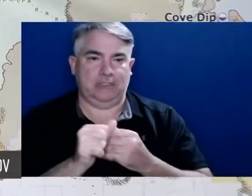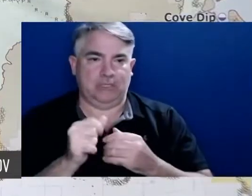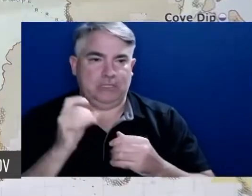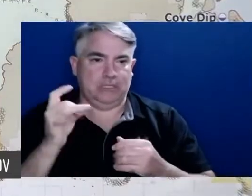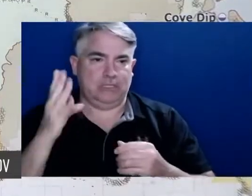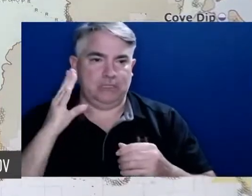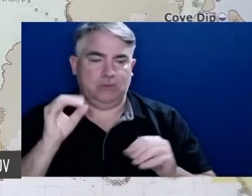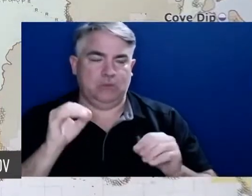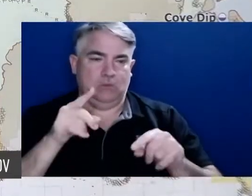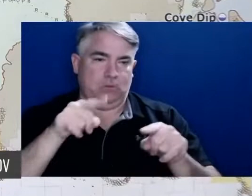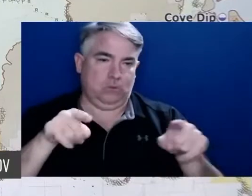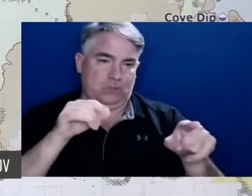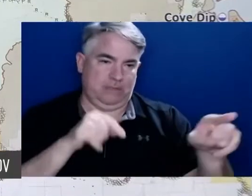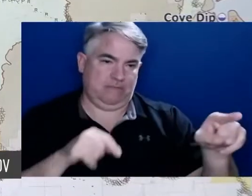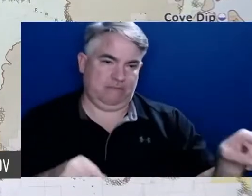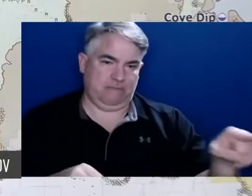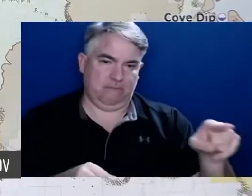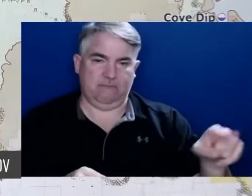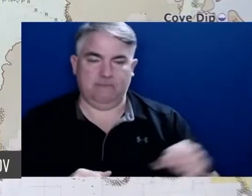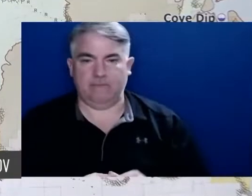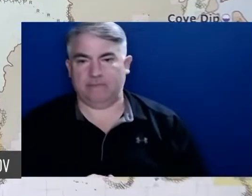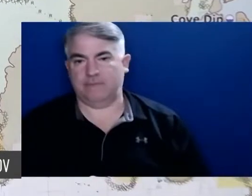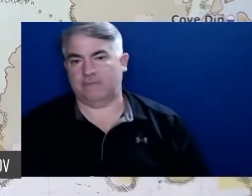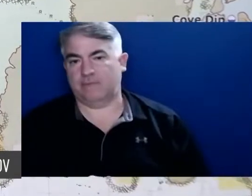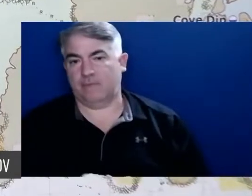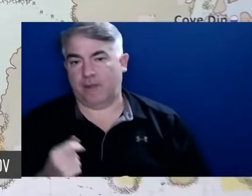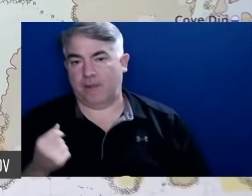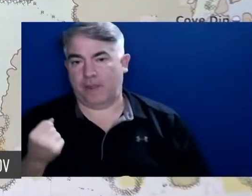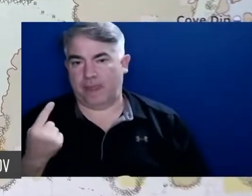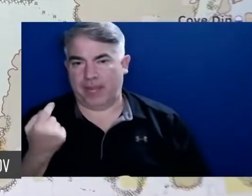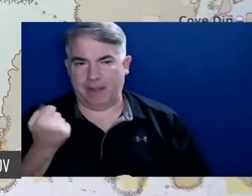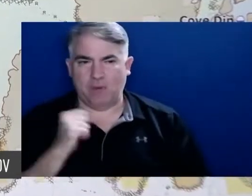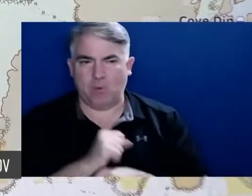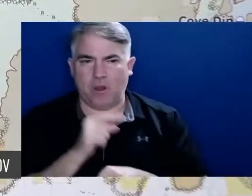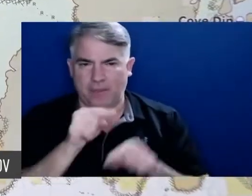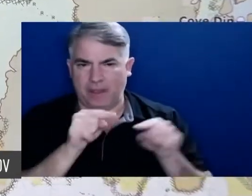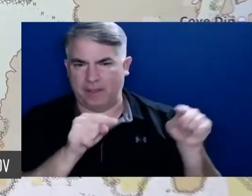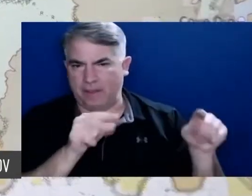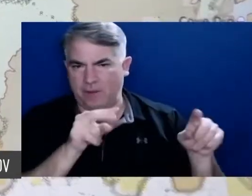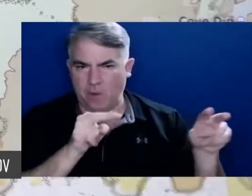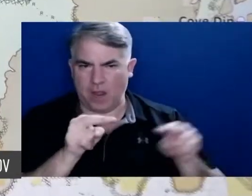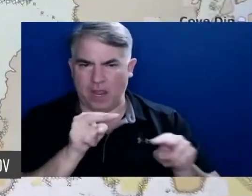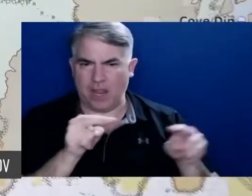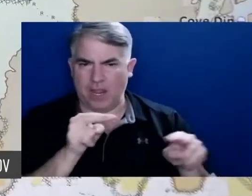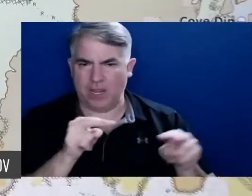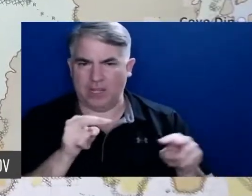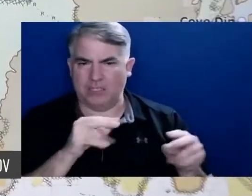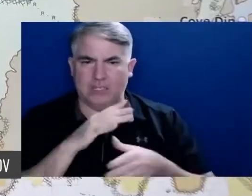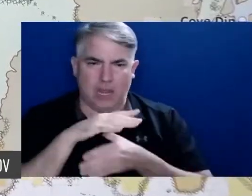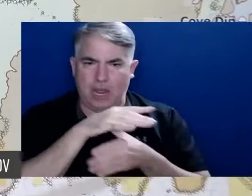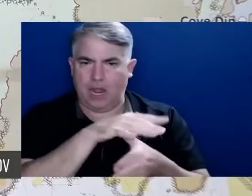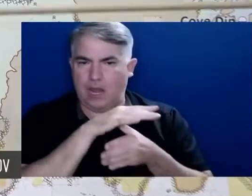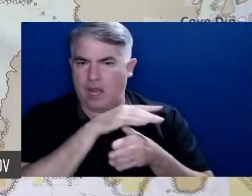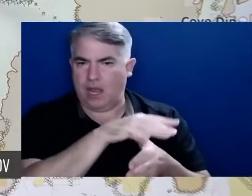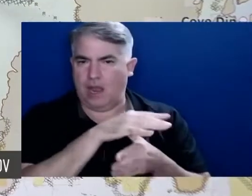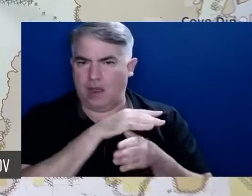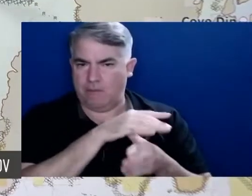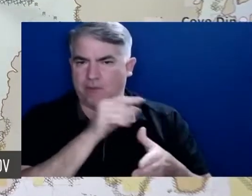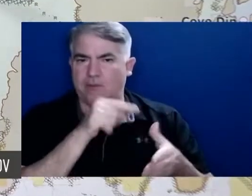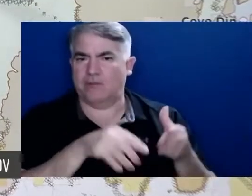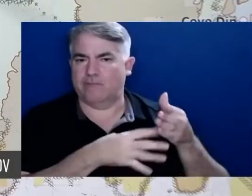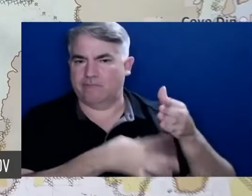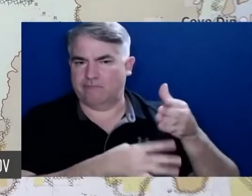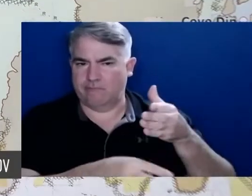with one helicopter for about half of a fuel cycle dropping buckets for a couple of folks on the ground that